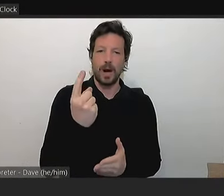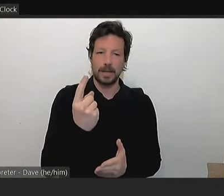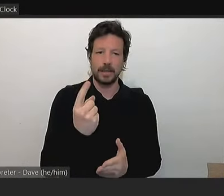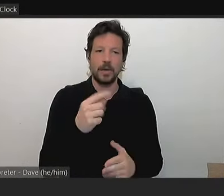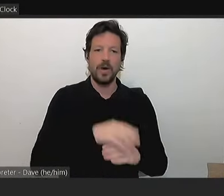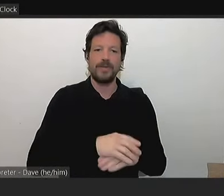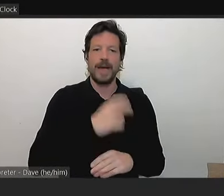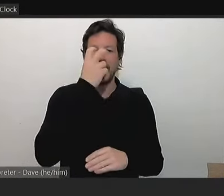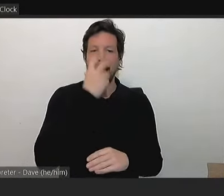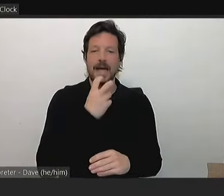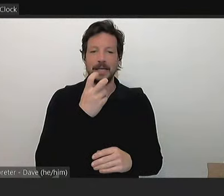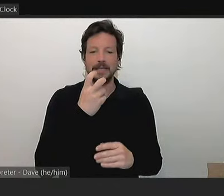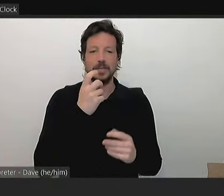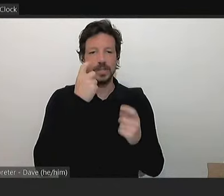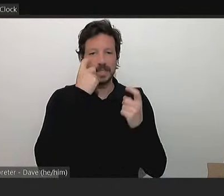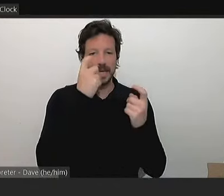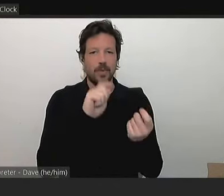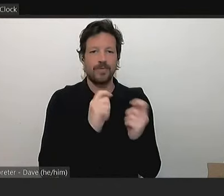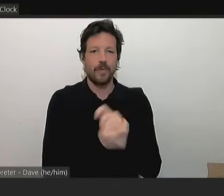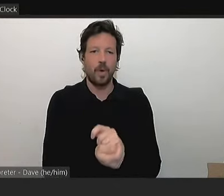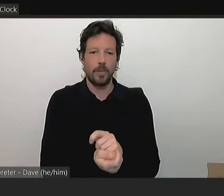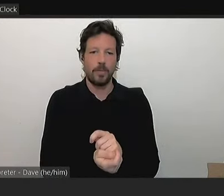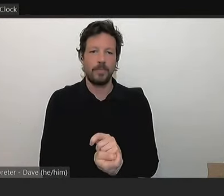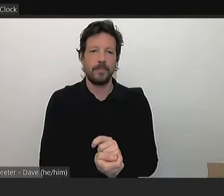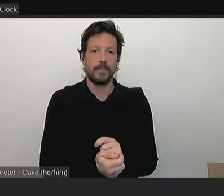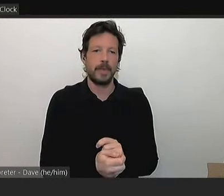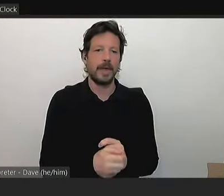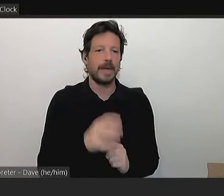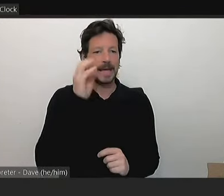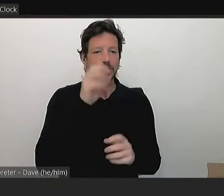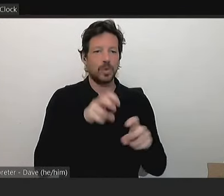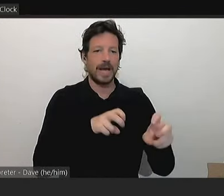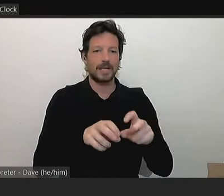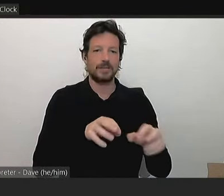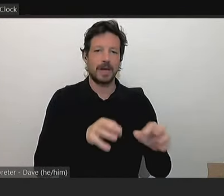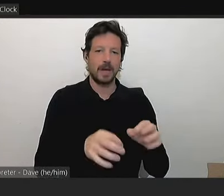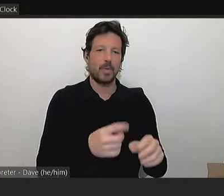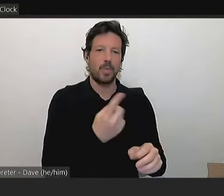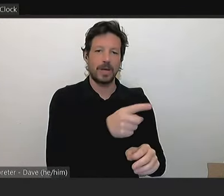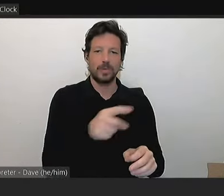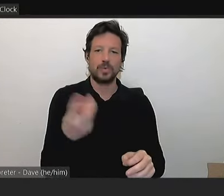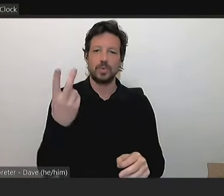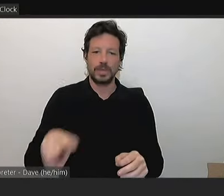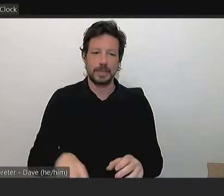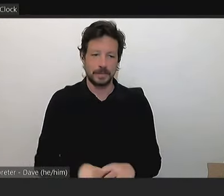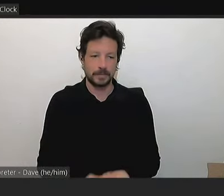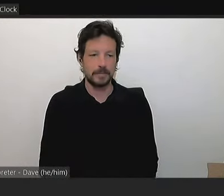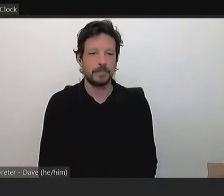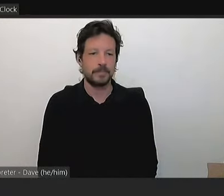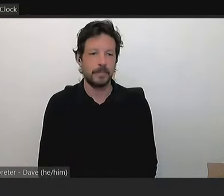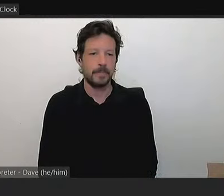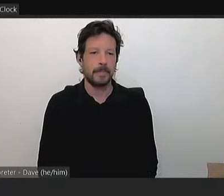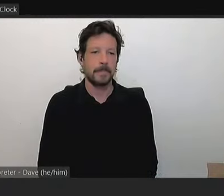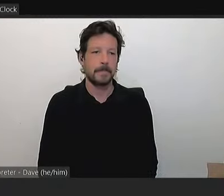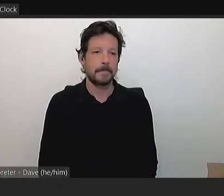reforms, Council Action Plan 1 to 20 under Aged Care and Home Support Fees and Charges. Thank you.